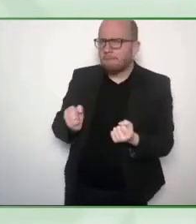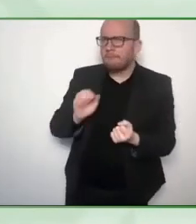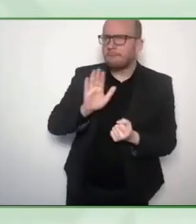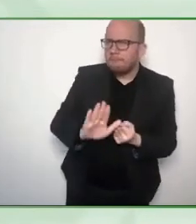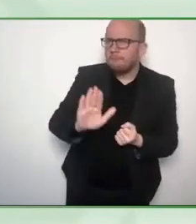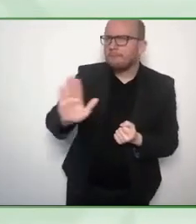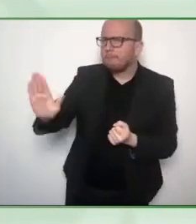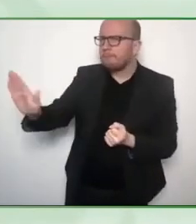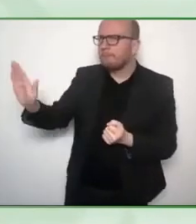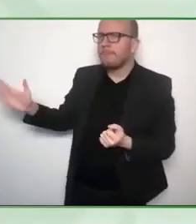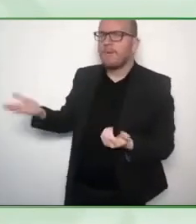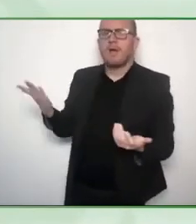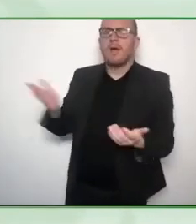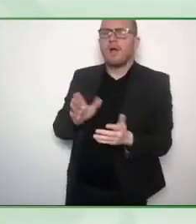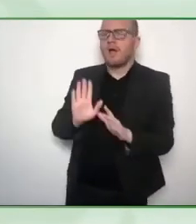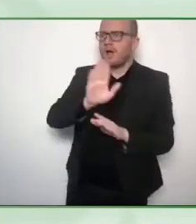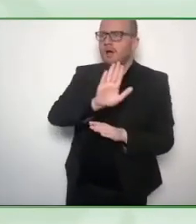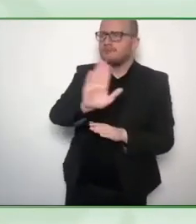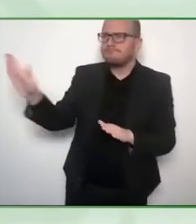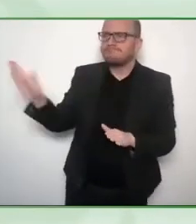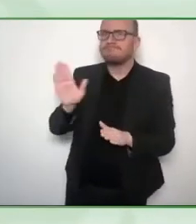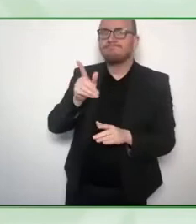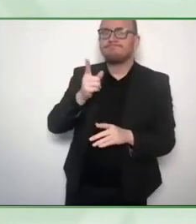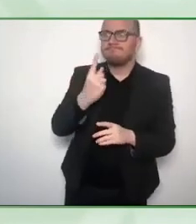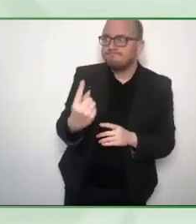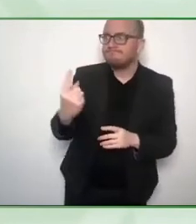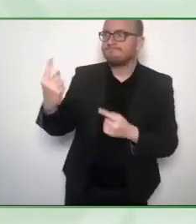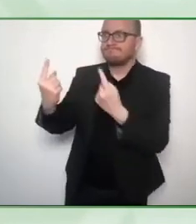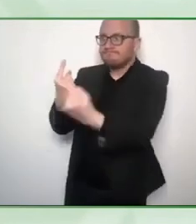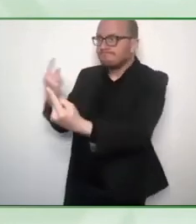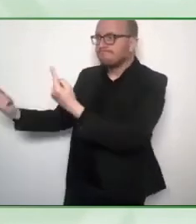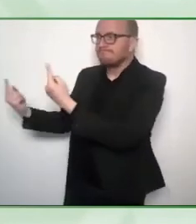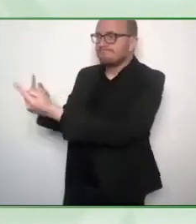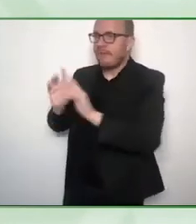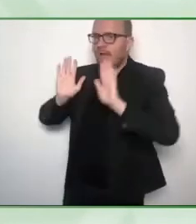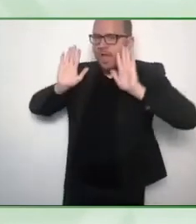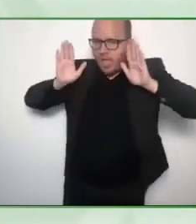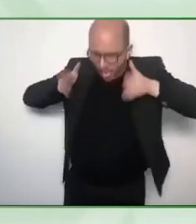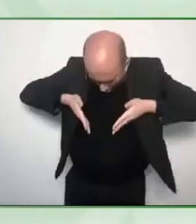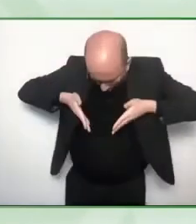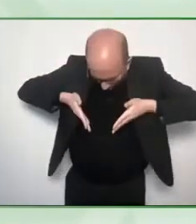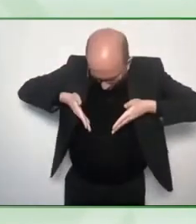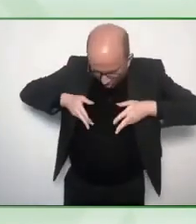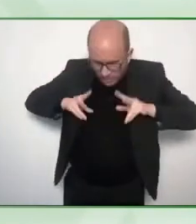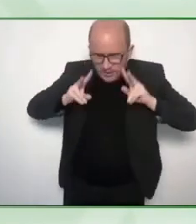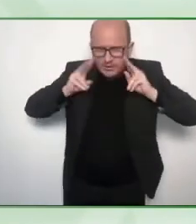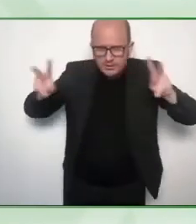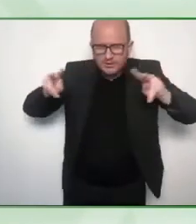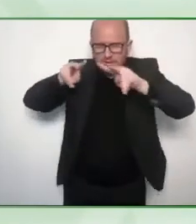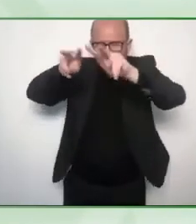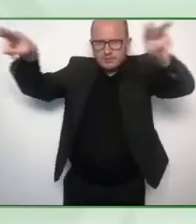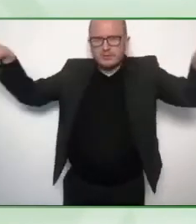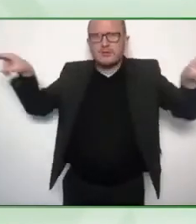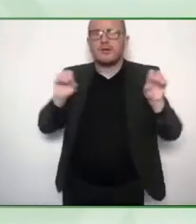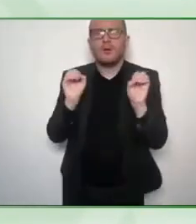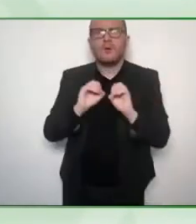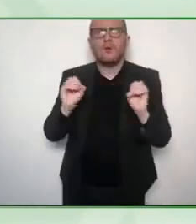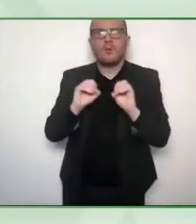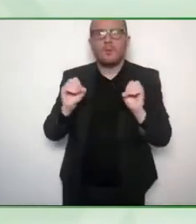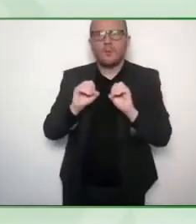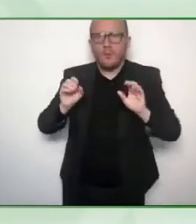And we all have to come together in our own respective regions, share the best practices that